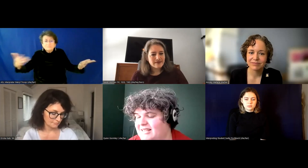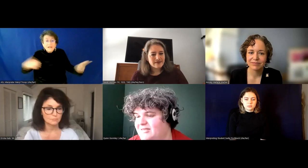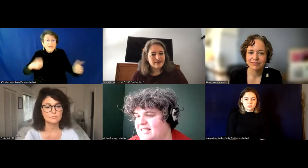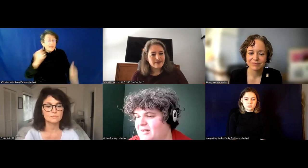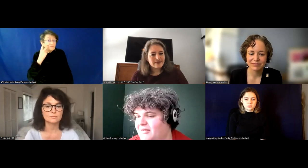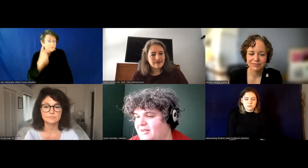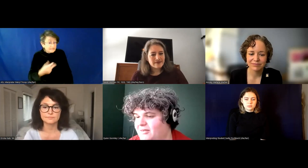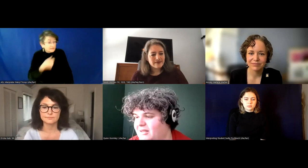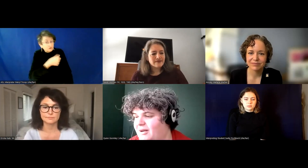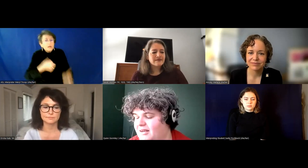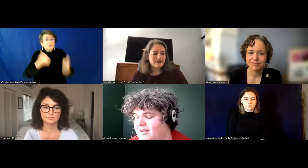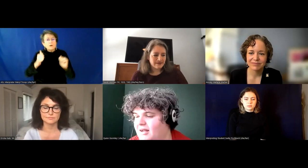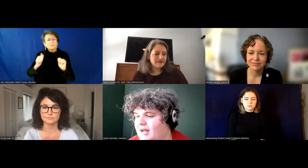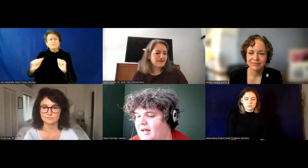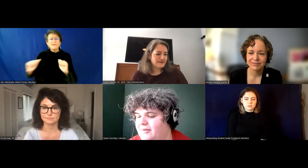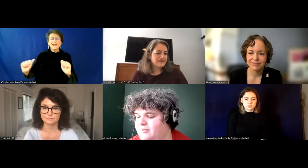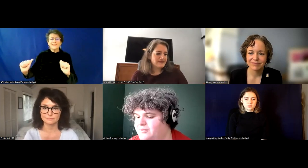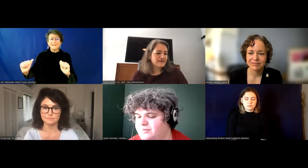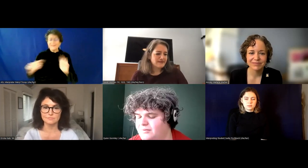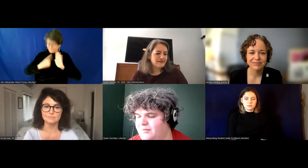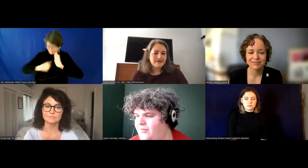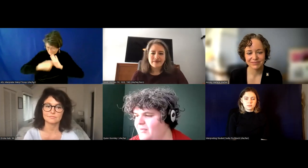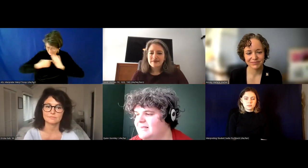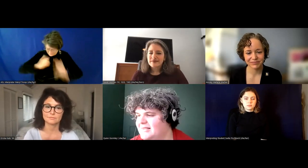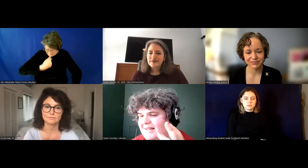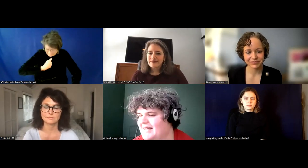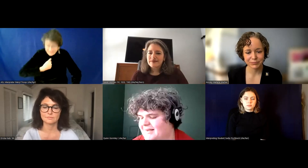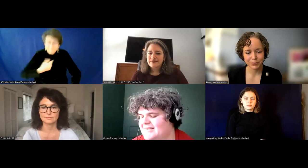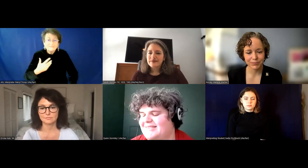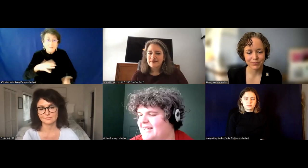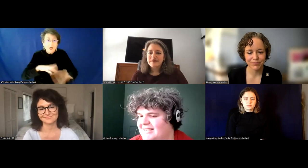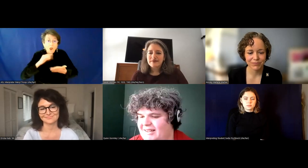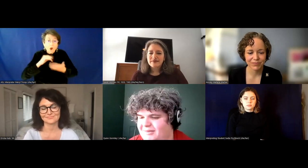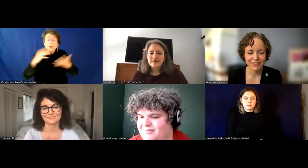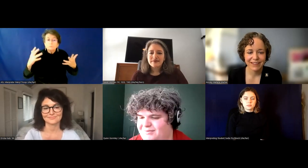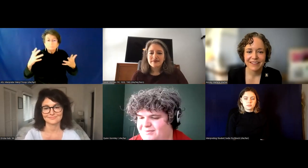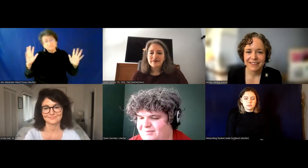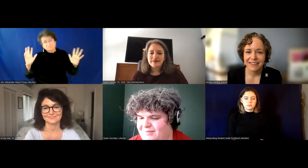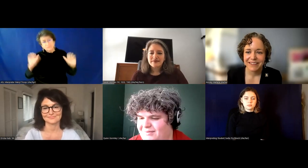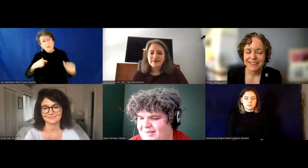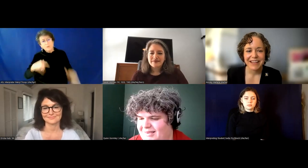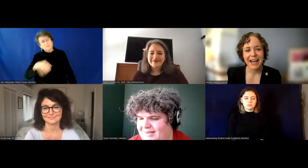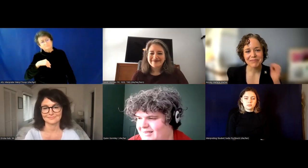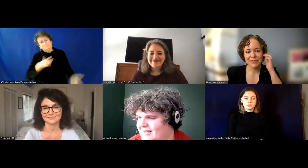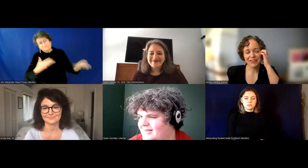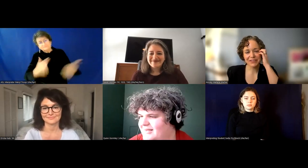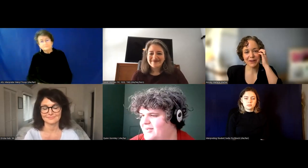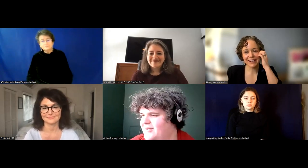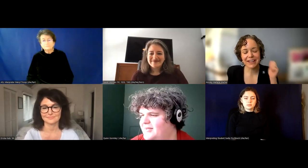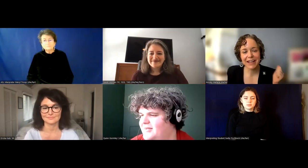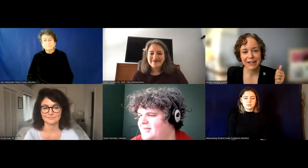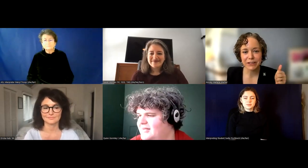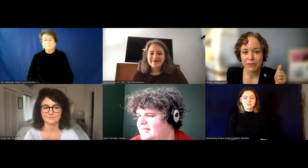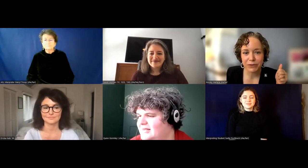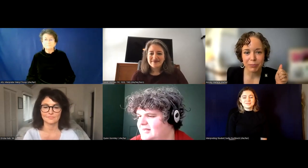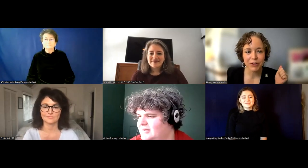correcting yourself is how we know that you, you are. Um, so that, that, that's all I got to that. Yeah, that's great.